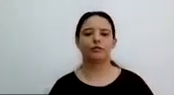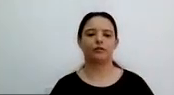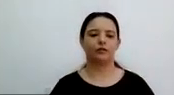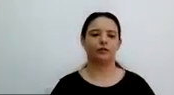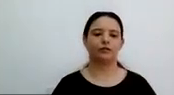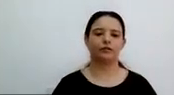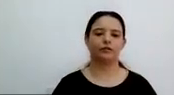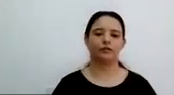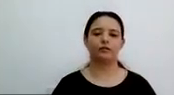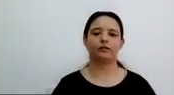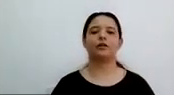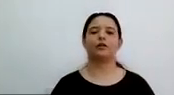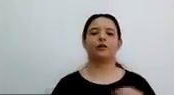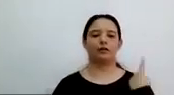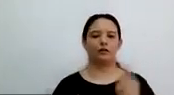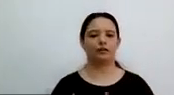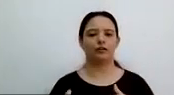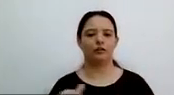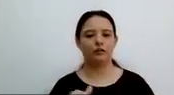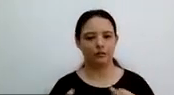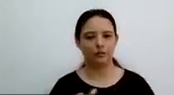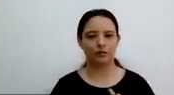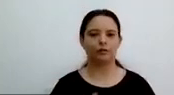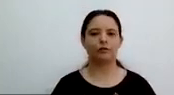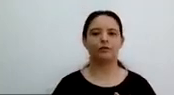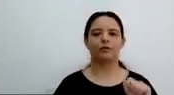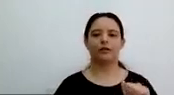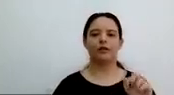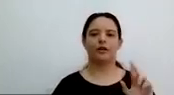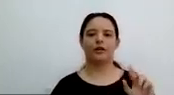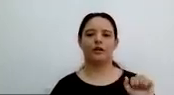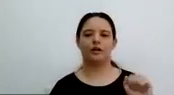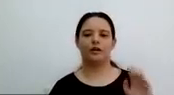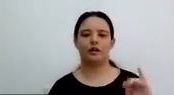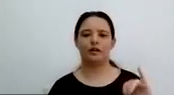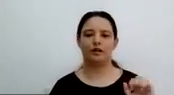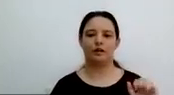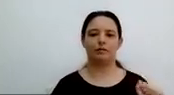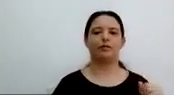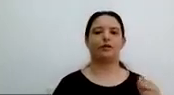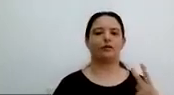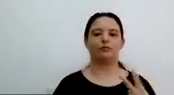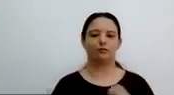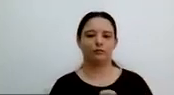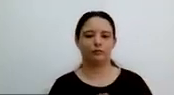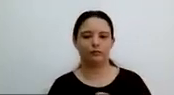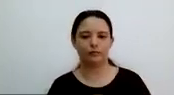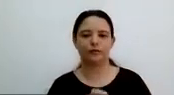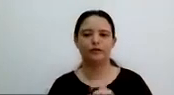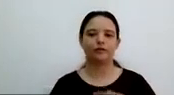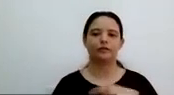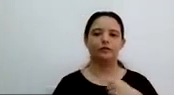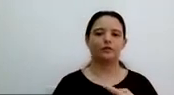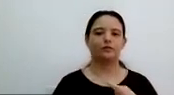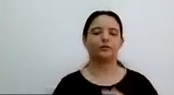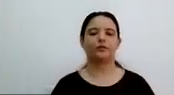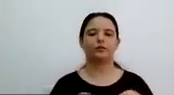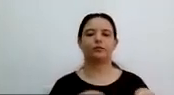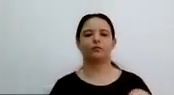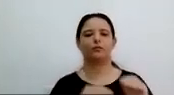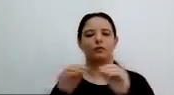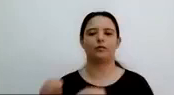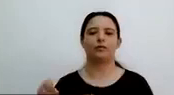Larissa's mention of our time there, and then returned to the University of Wisconsin where Julie did her MA in communication